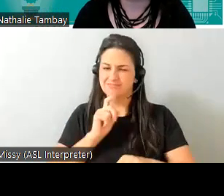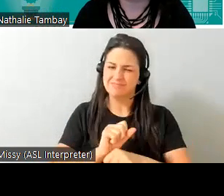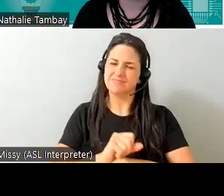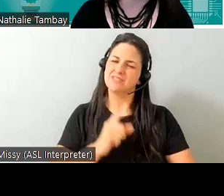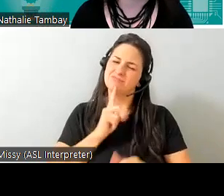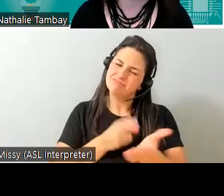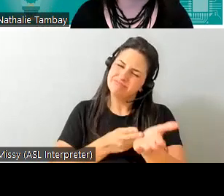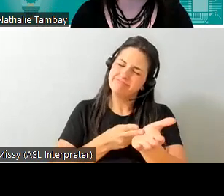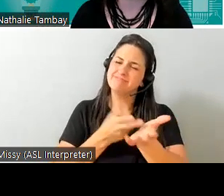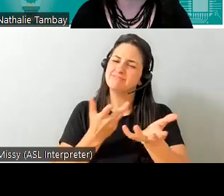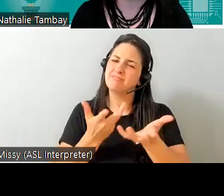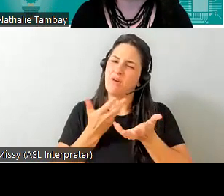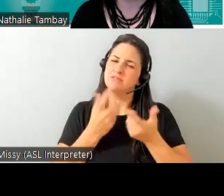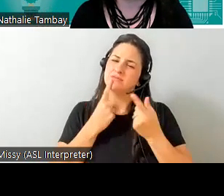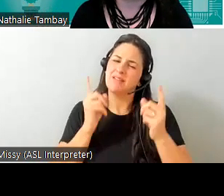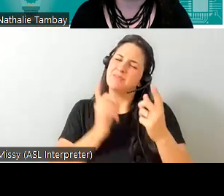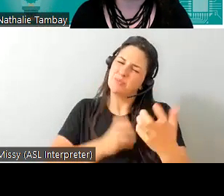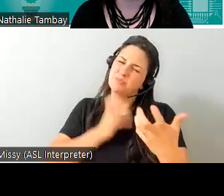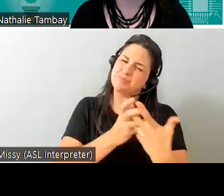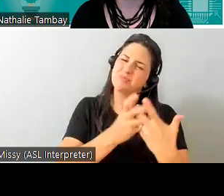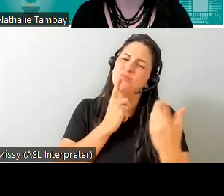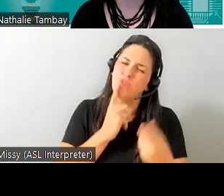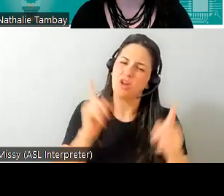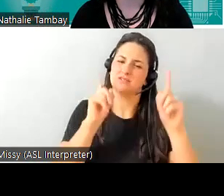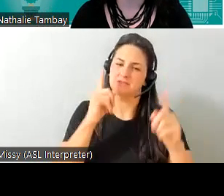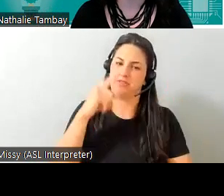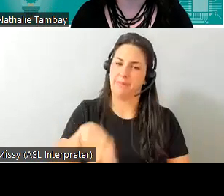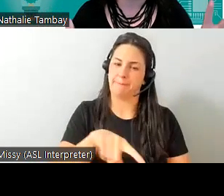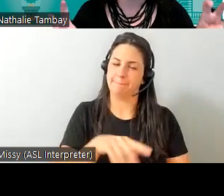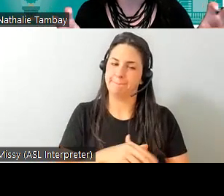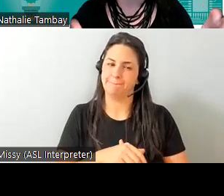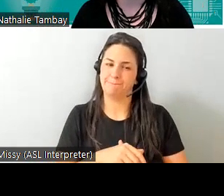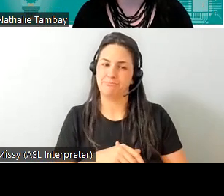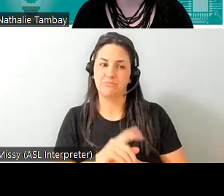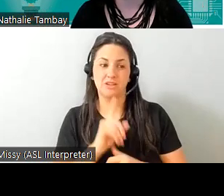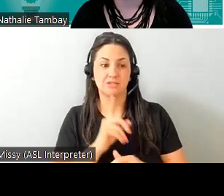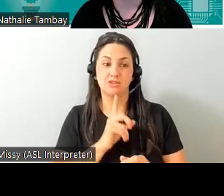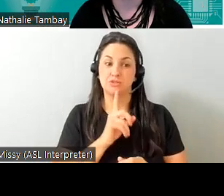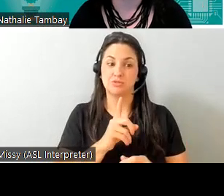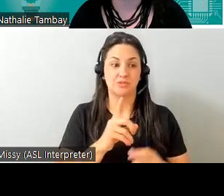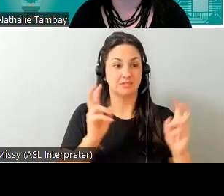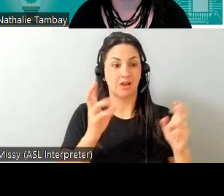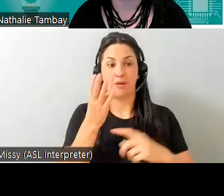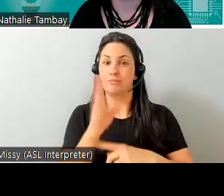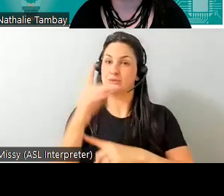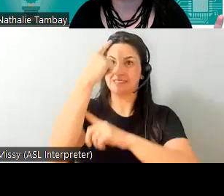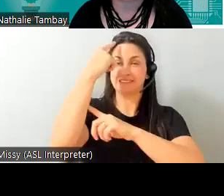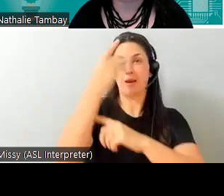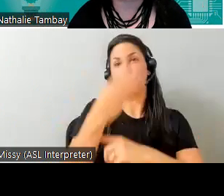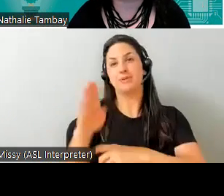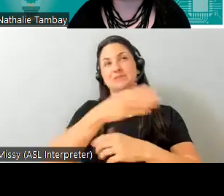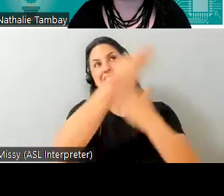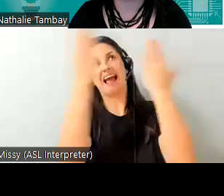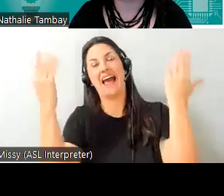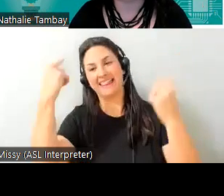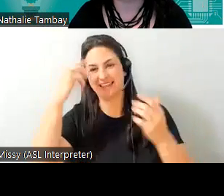try to make something that works and it's basically a true blue sky type of thinking where sky's